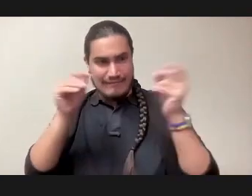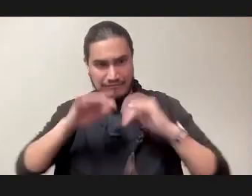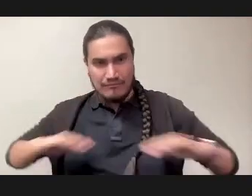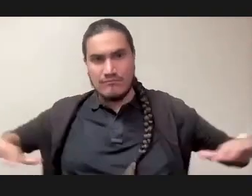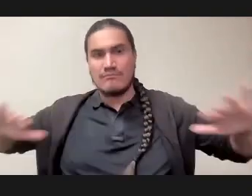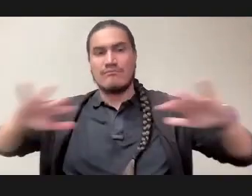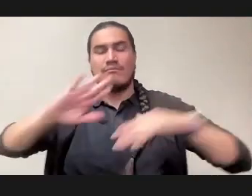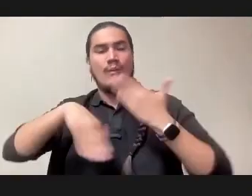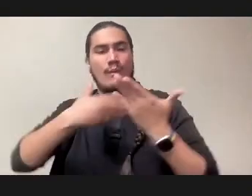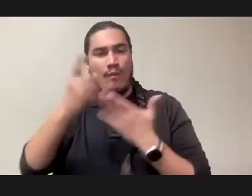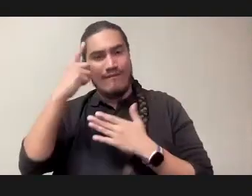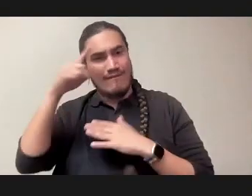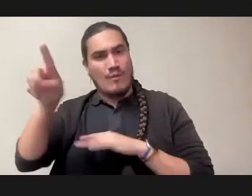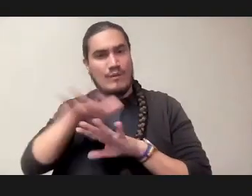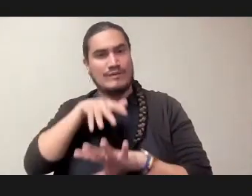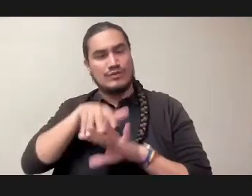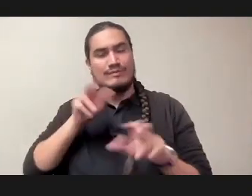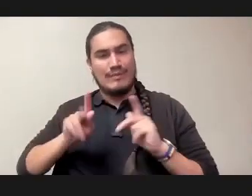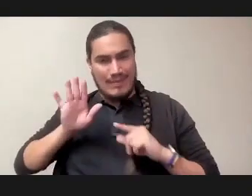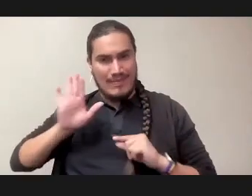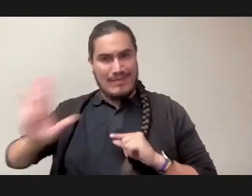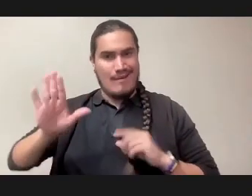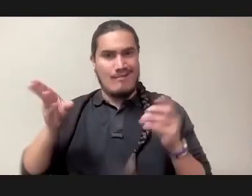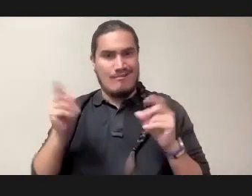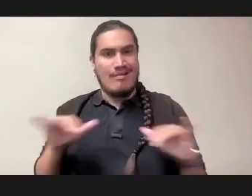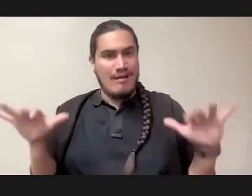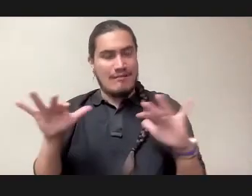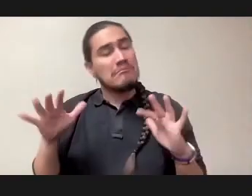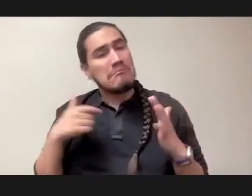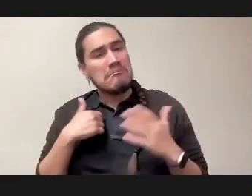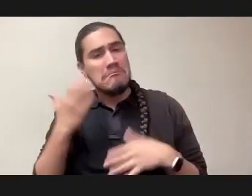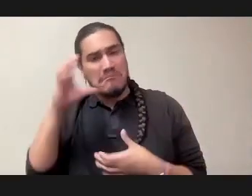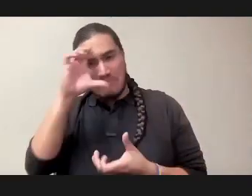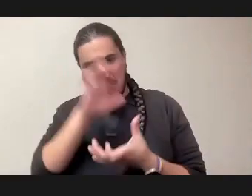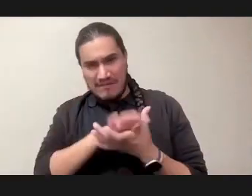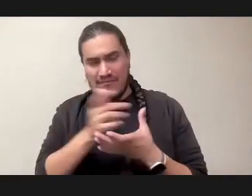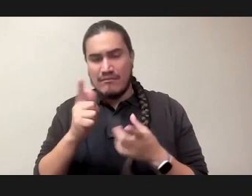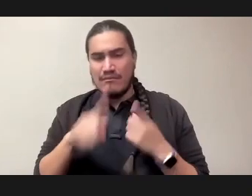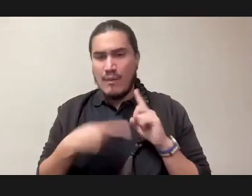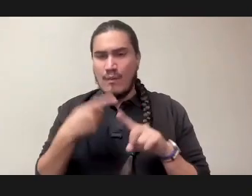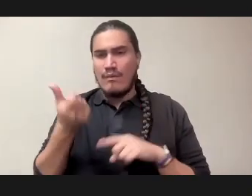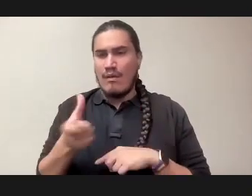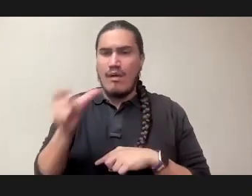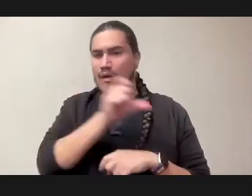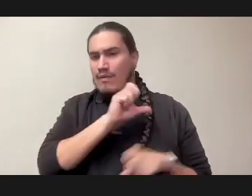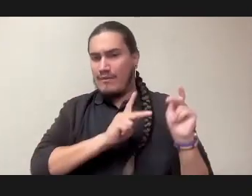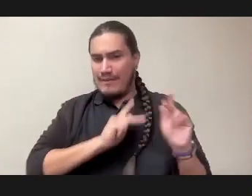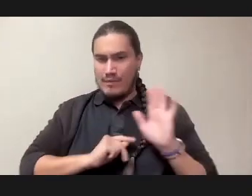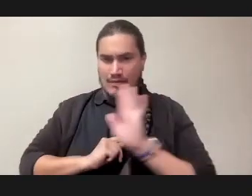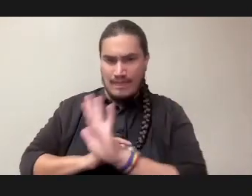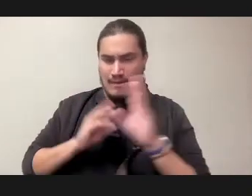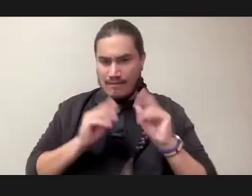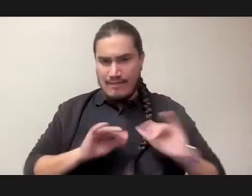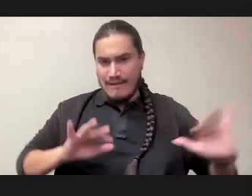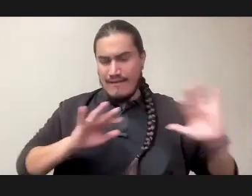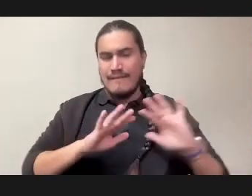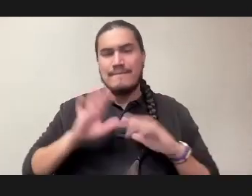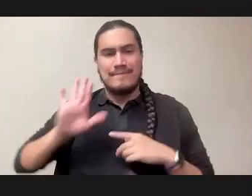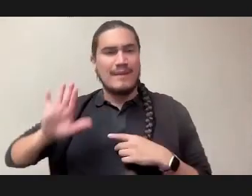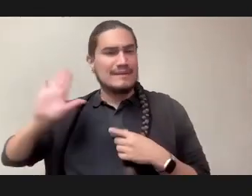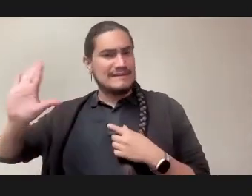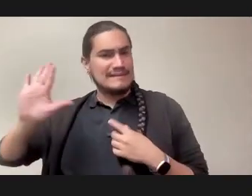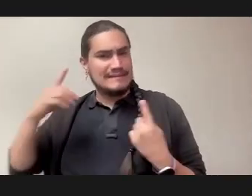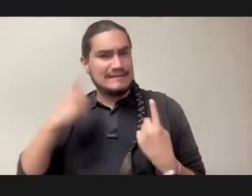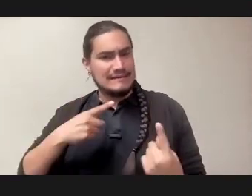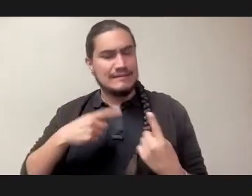he had other notions and ideas of land elsewhere, but he was very adamant about this. And that wasn't to say that black